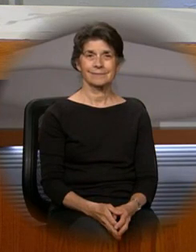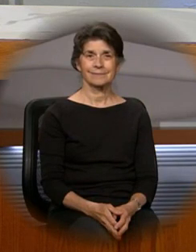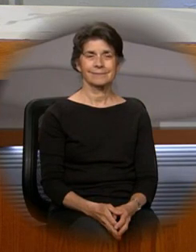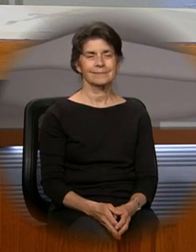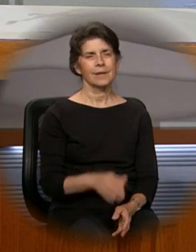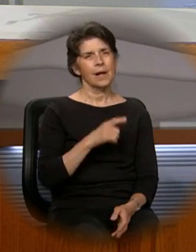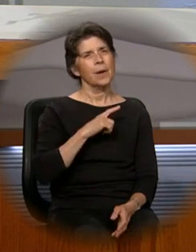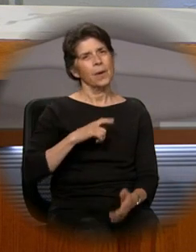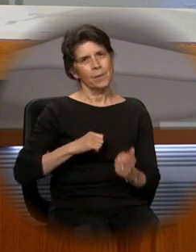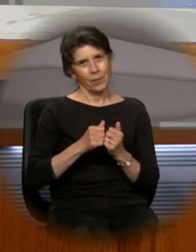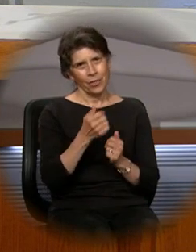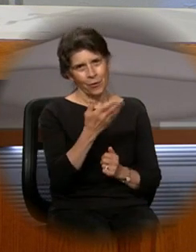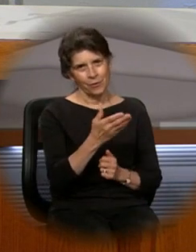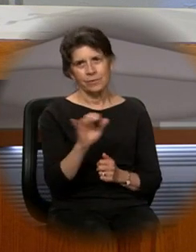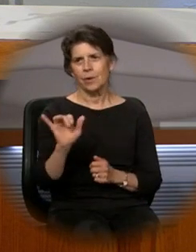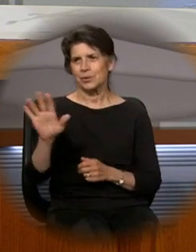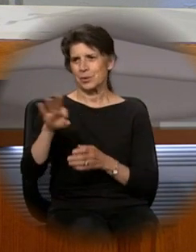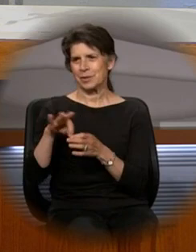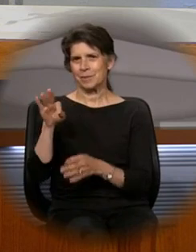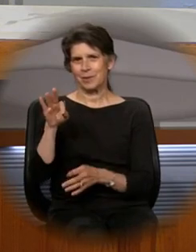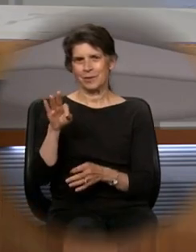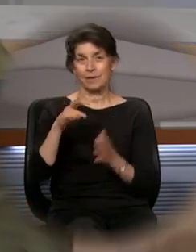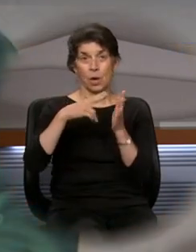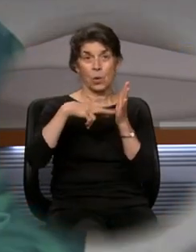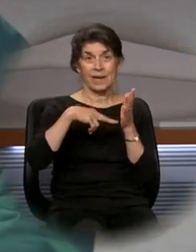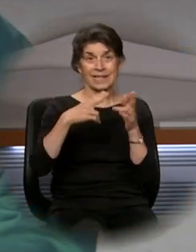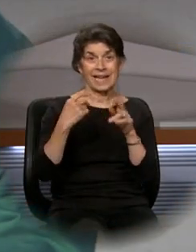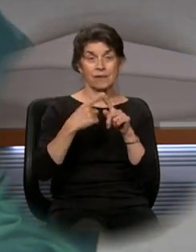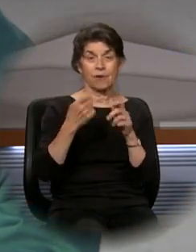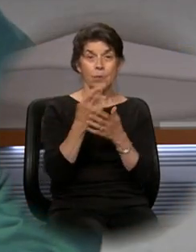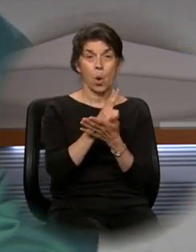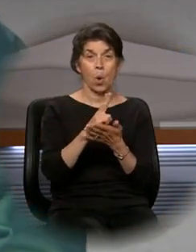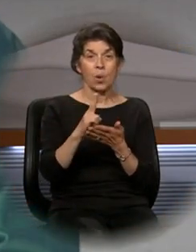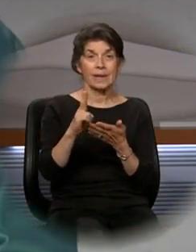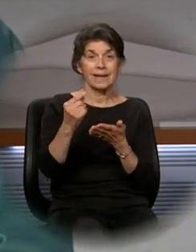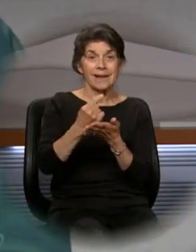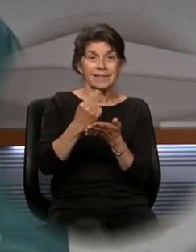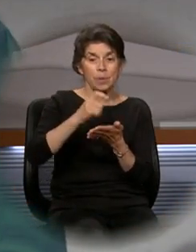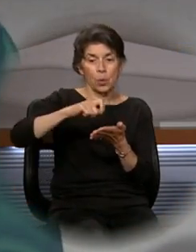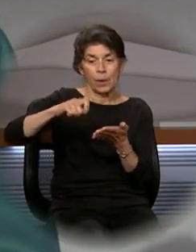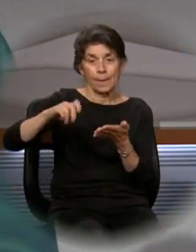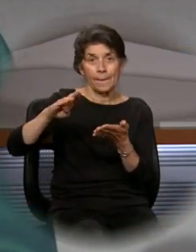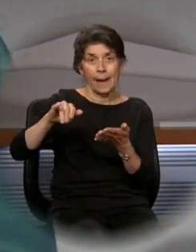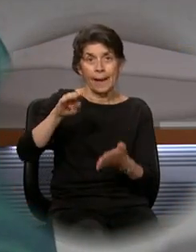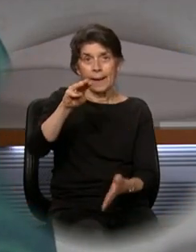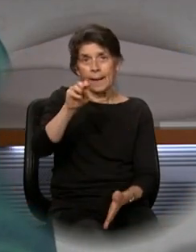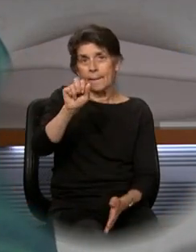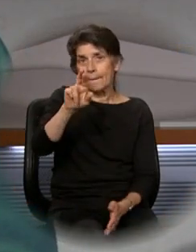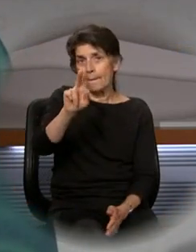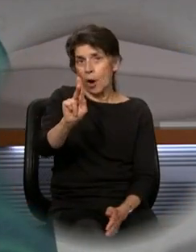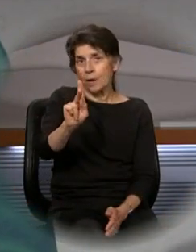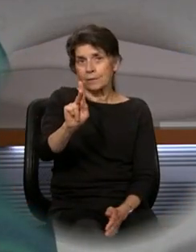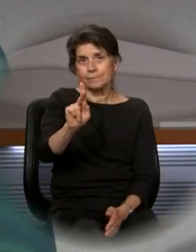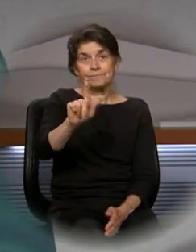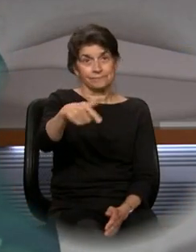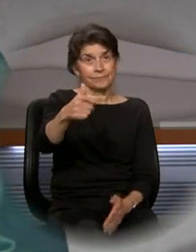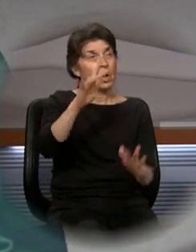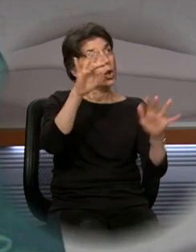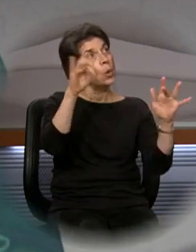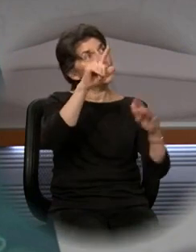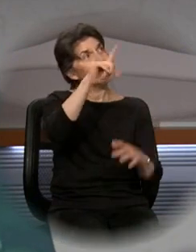The Lord be with you. And with your spirit. A reading from the holy gospel according to Mark. Glory to you, O Lord.